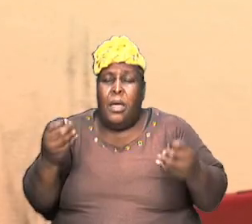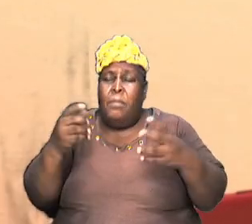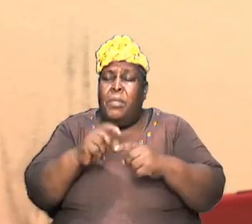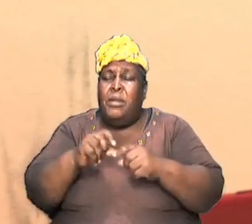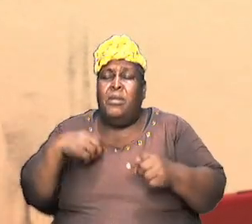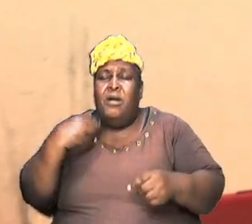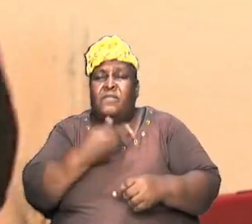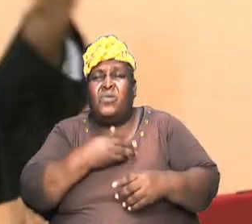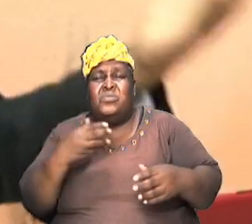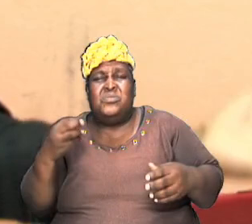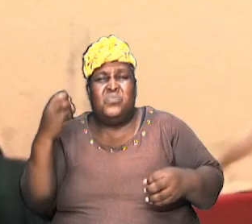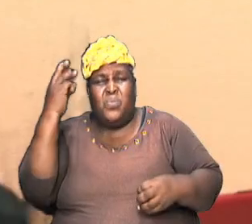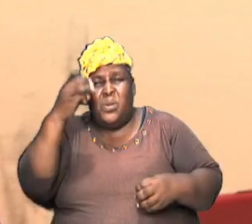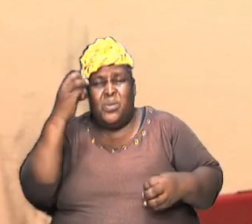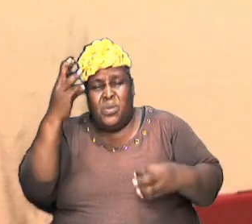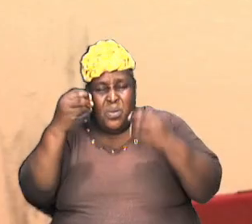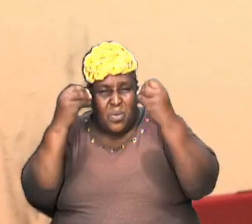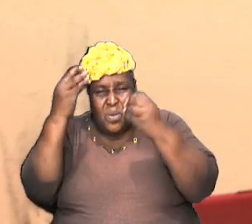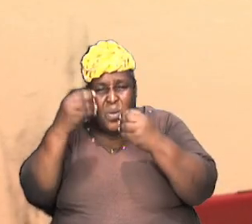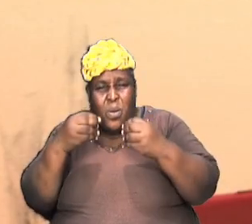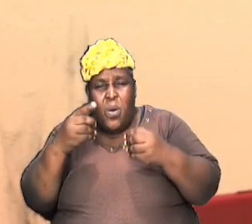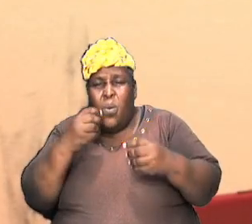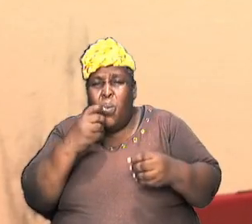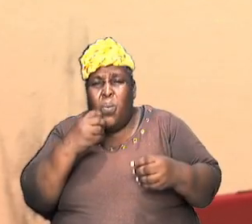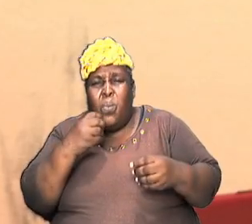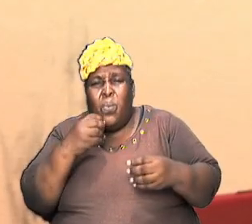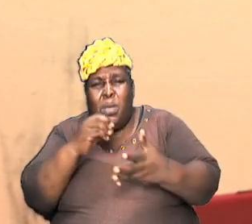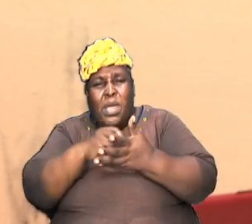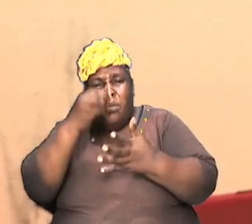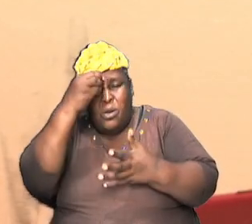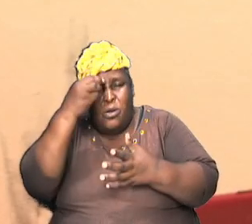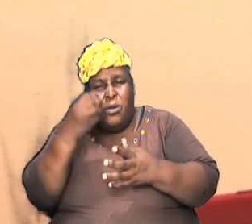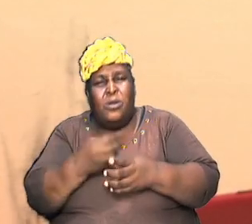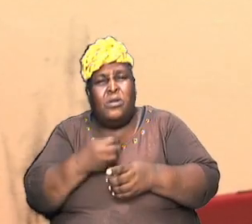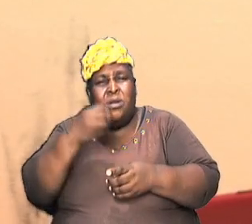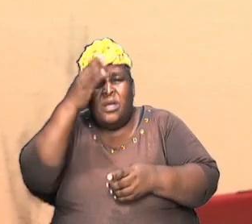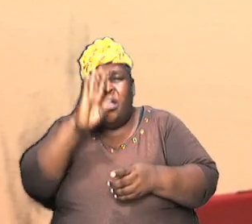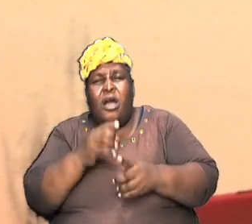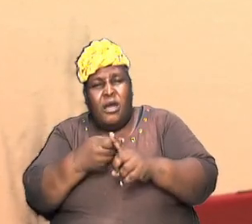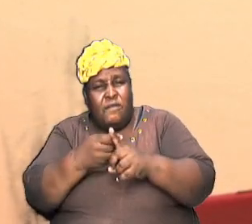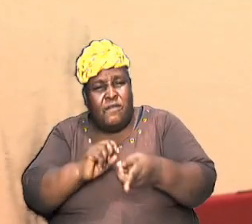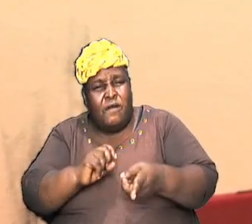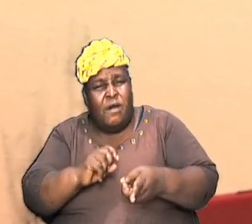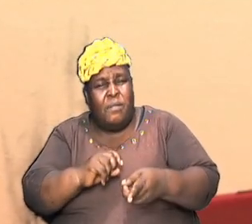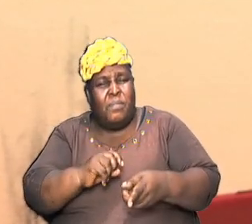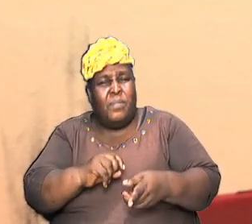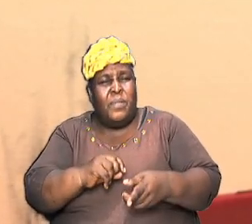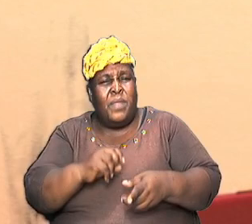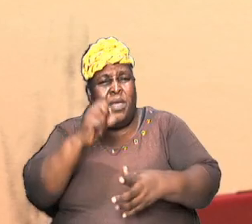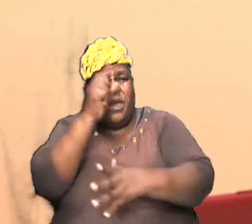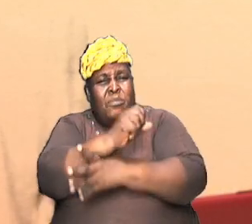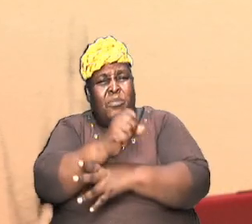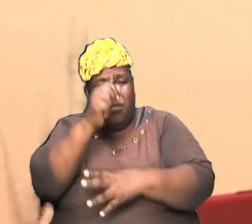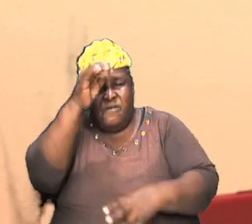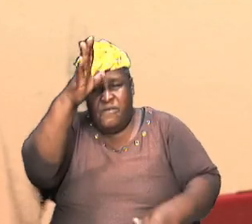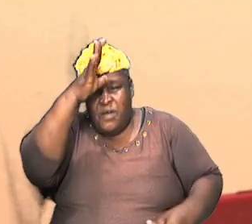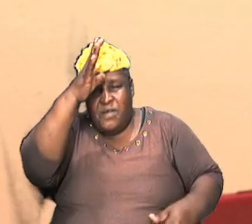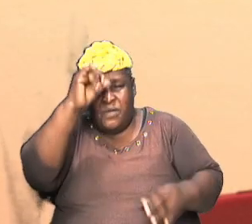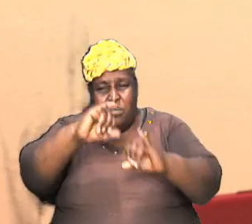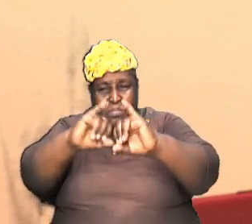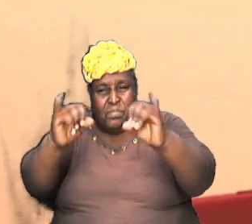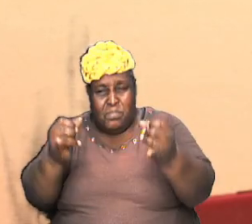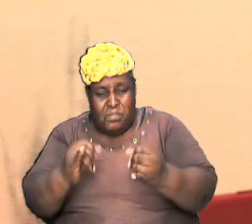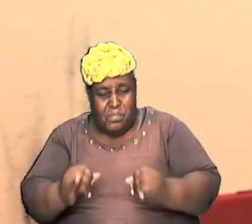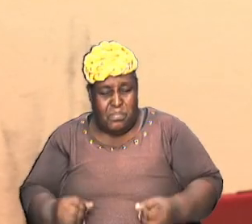wonder who he learned about him from because if his father was an idol all